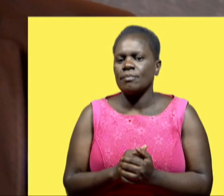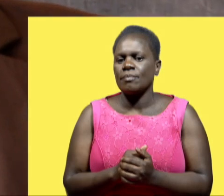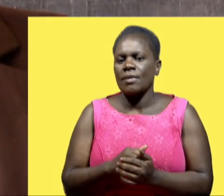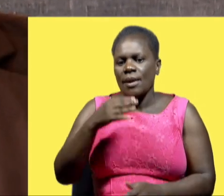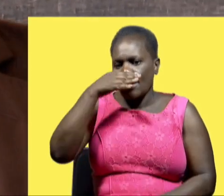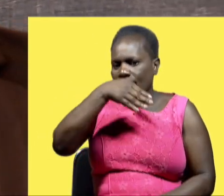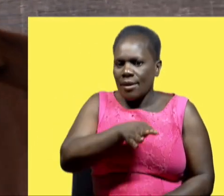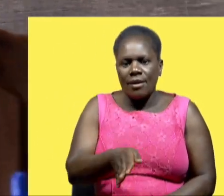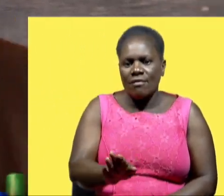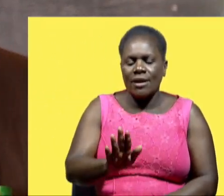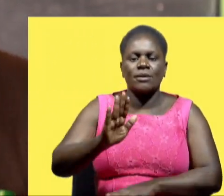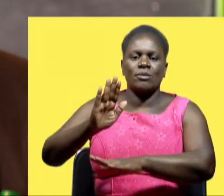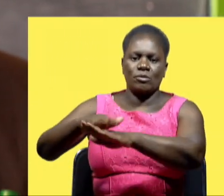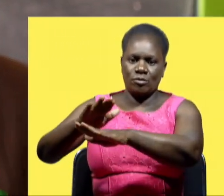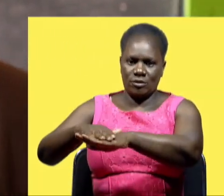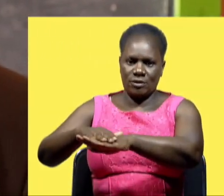Elephant. Elephant. Very good.